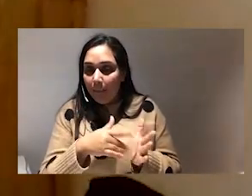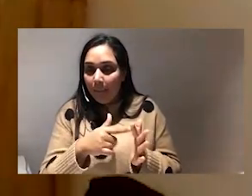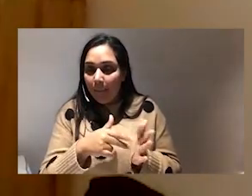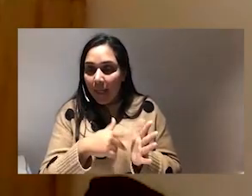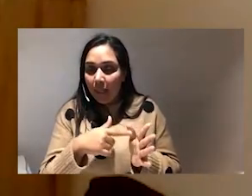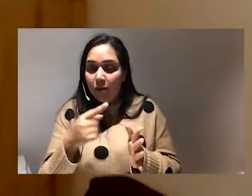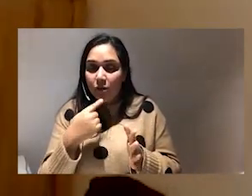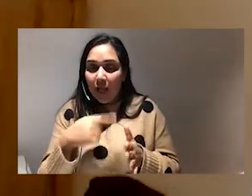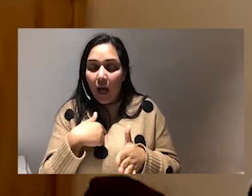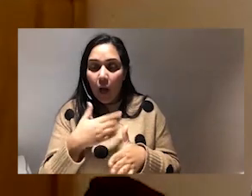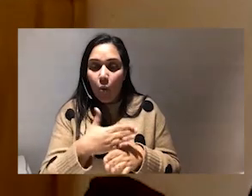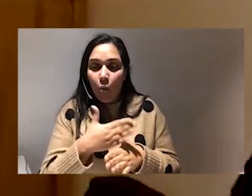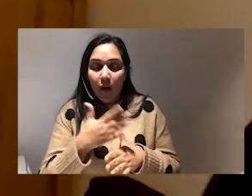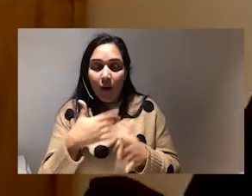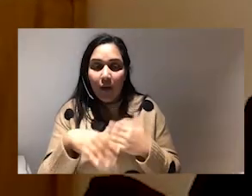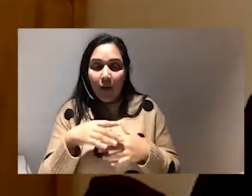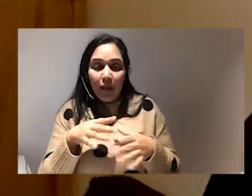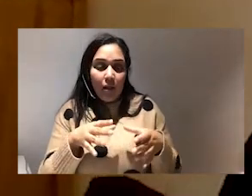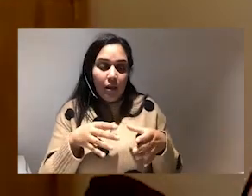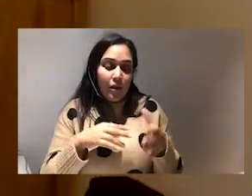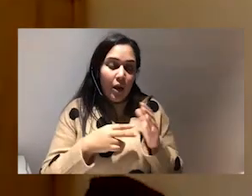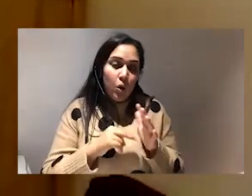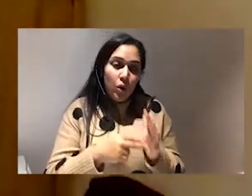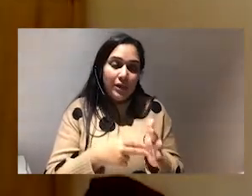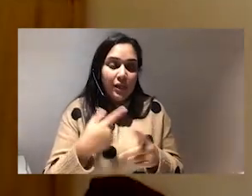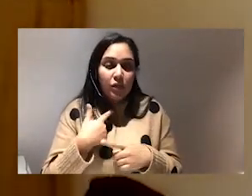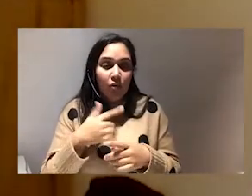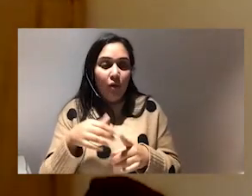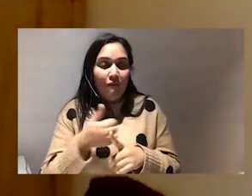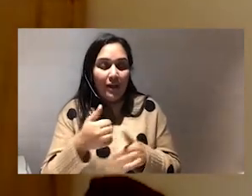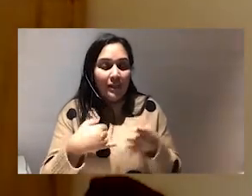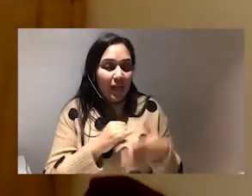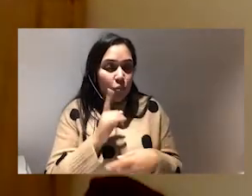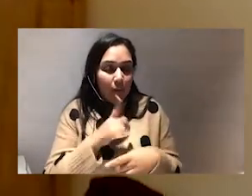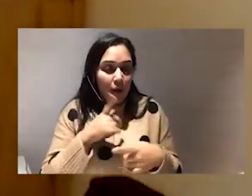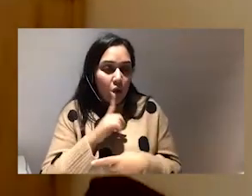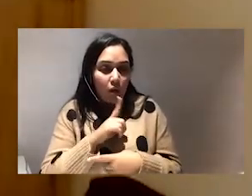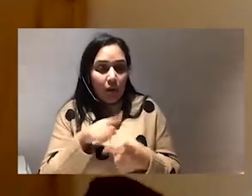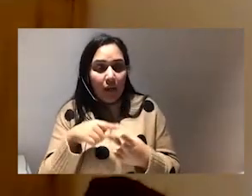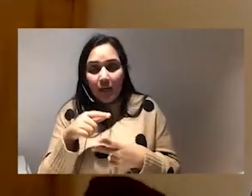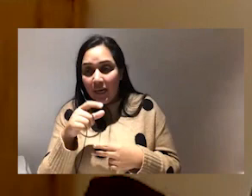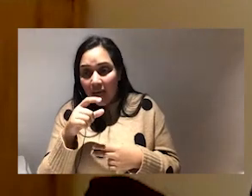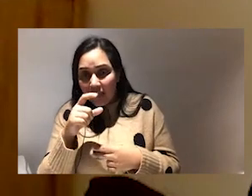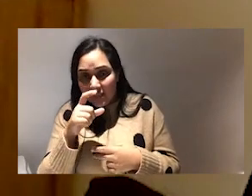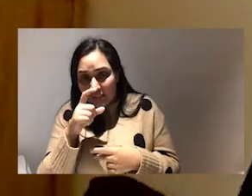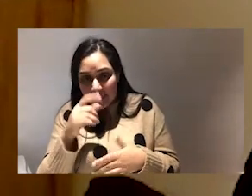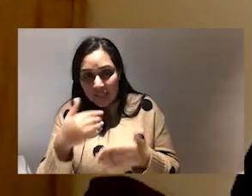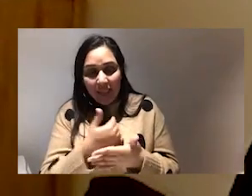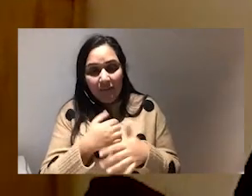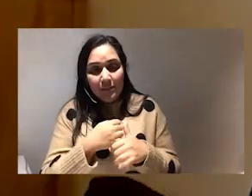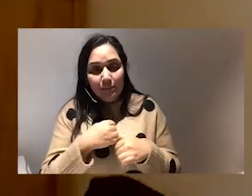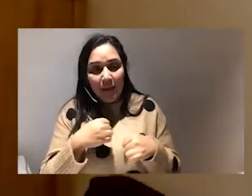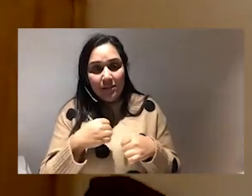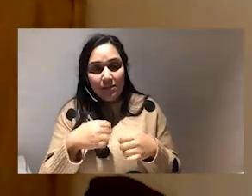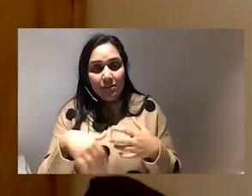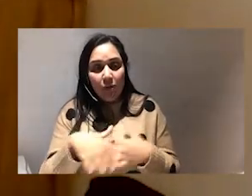work in the vogue violence against women and girls space um and the sister space space stuff online has made me really angry